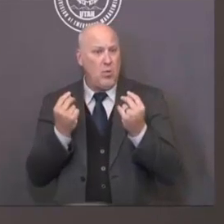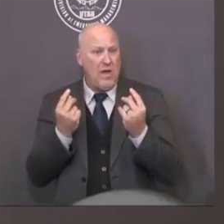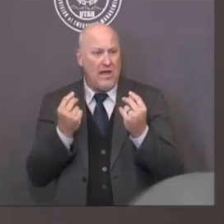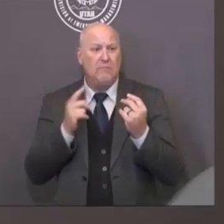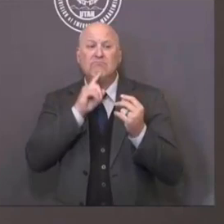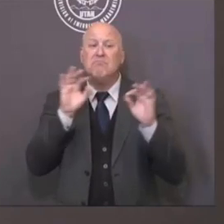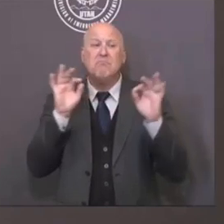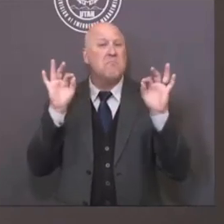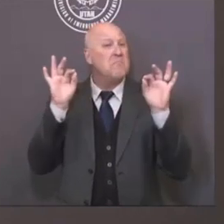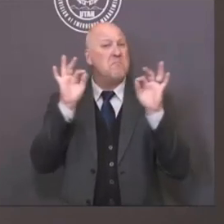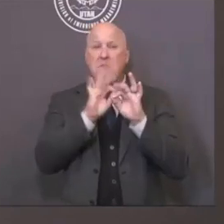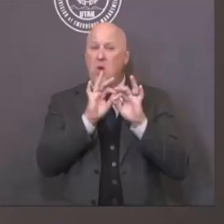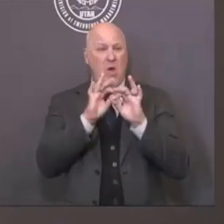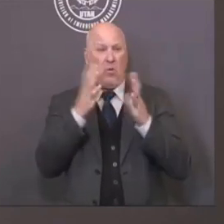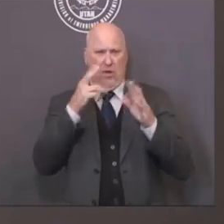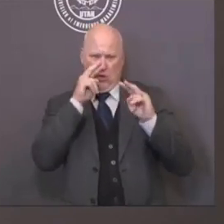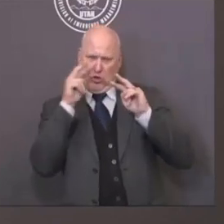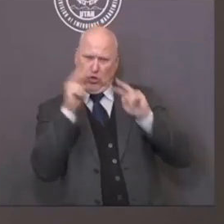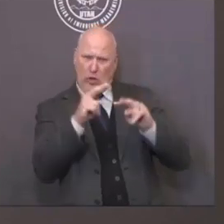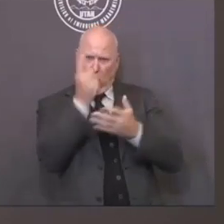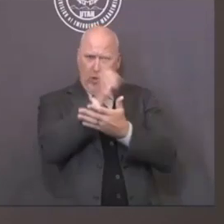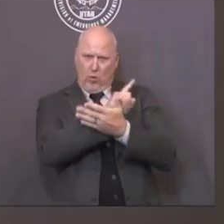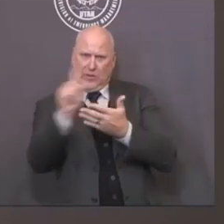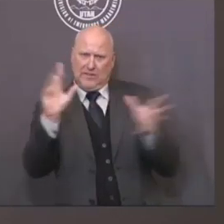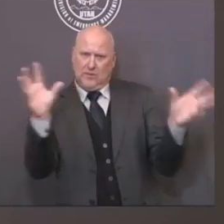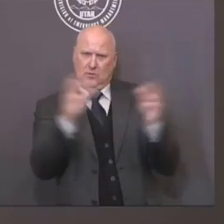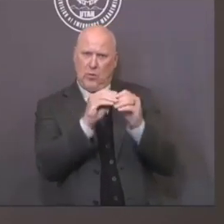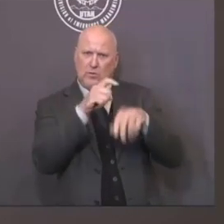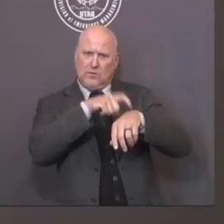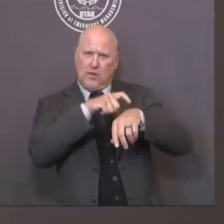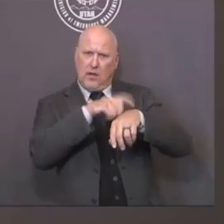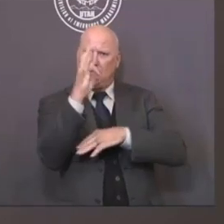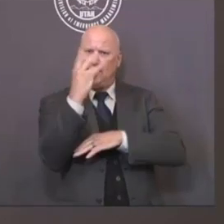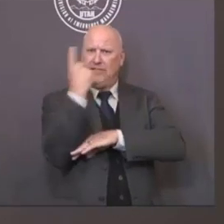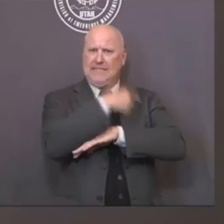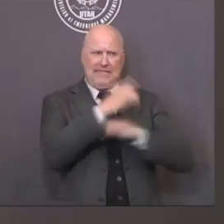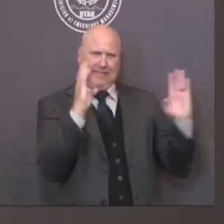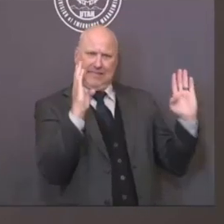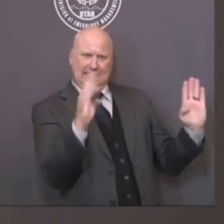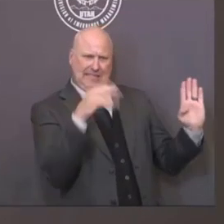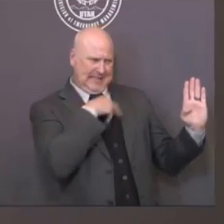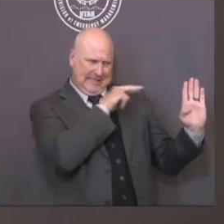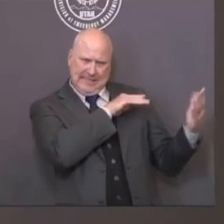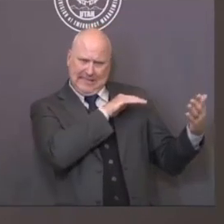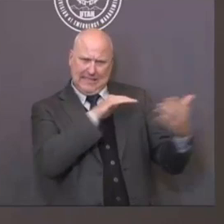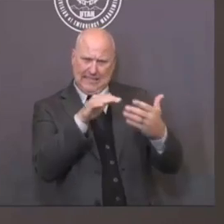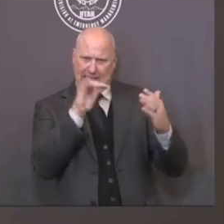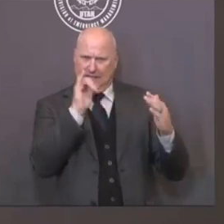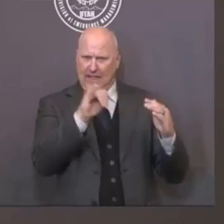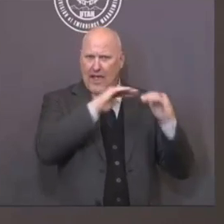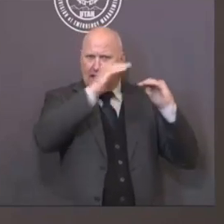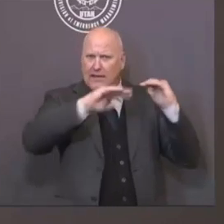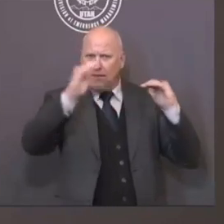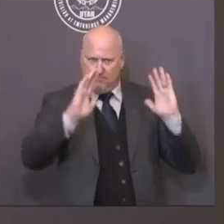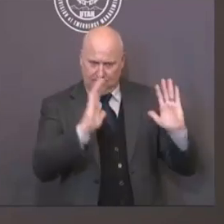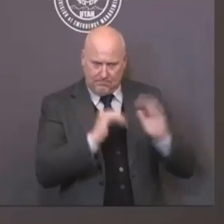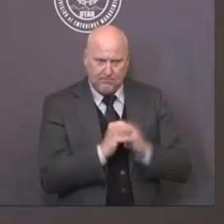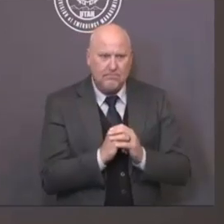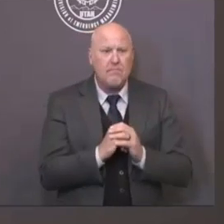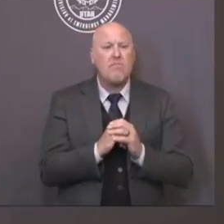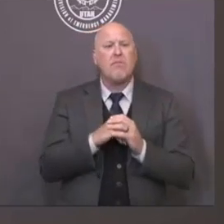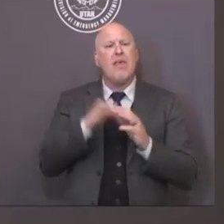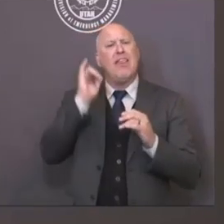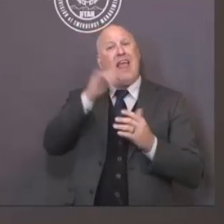of cases and percent positives of all of our tests. This allows us to really identify meaningful